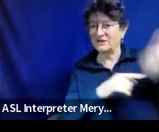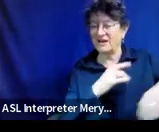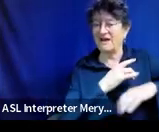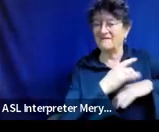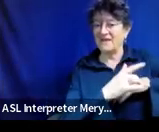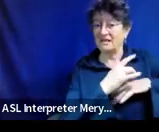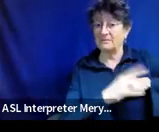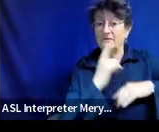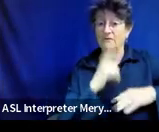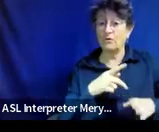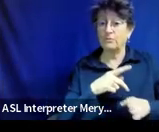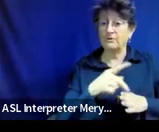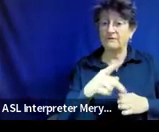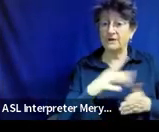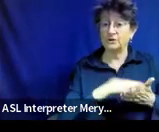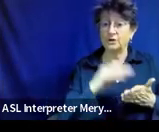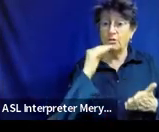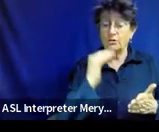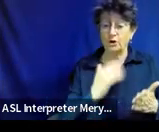page.